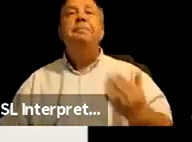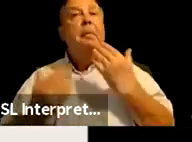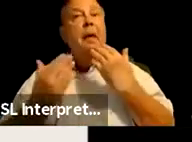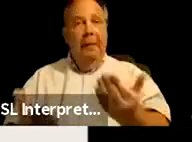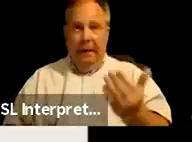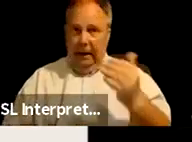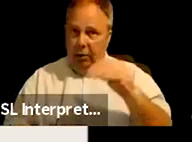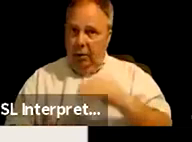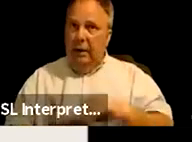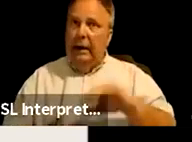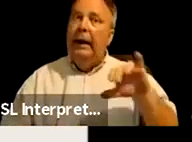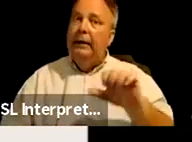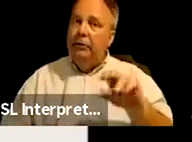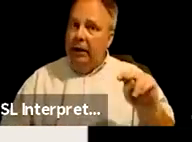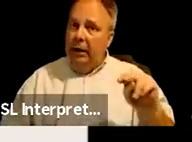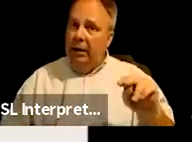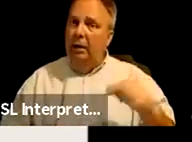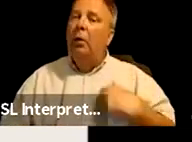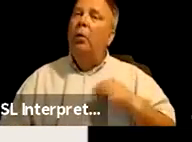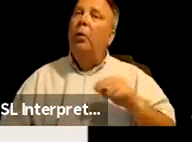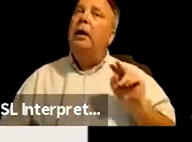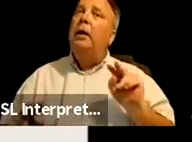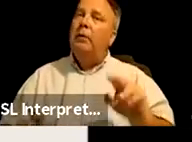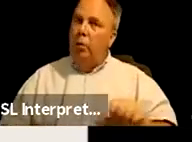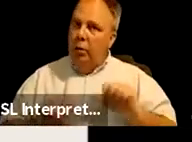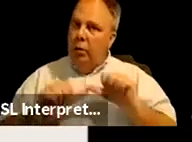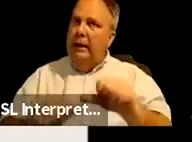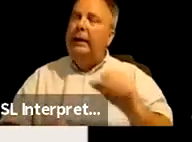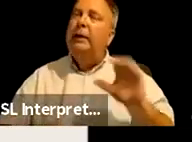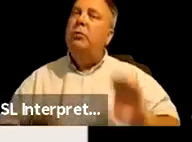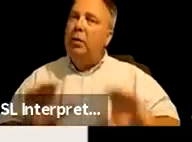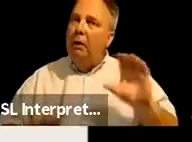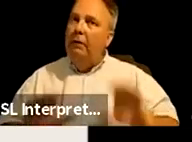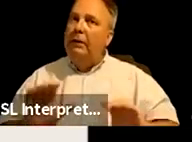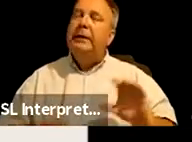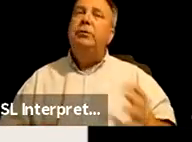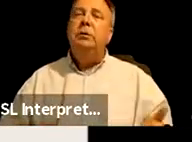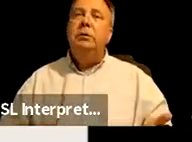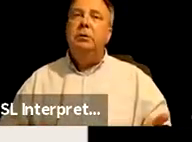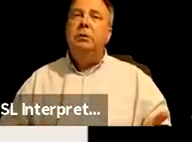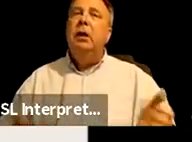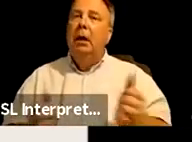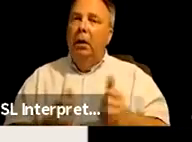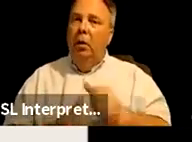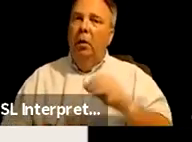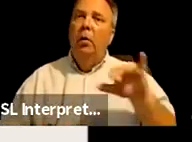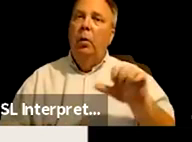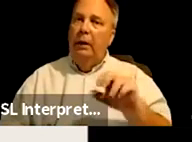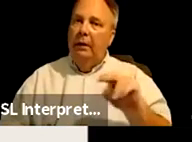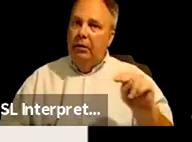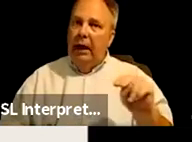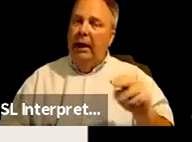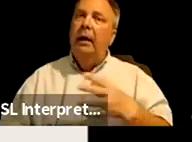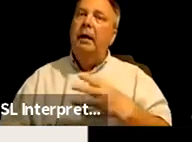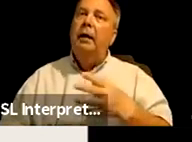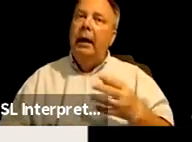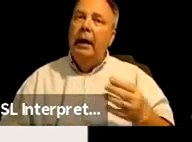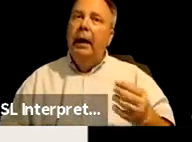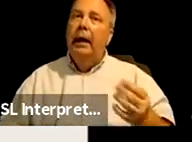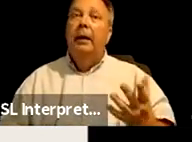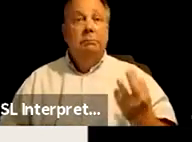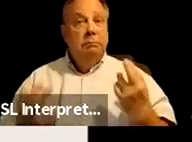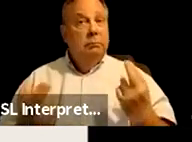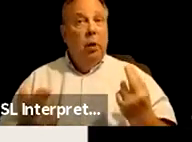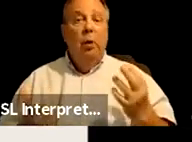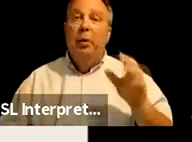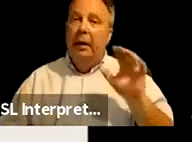again, Jen. We look forward to continuing the conversation with Jen and, uh, hoping